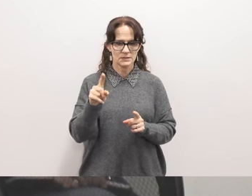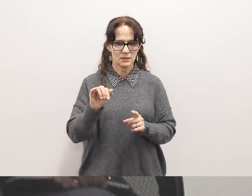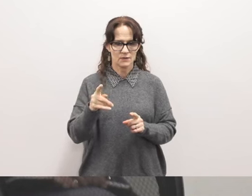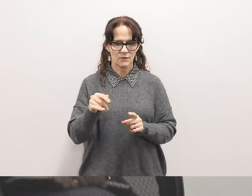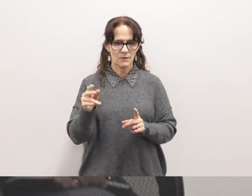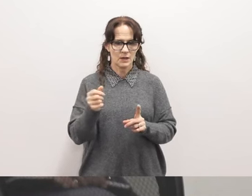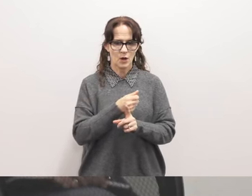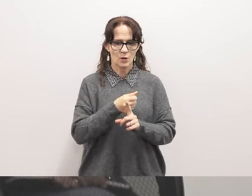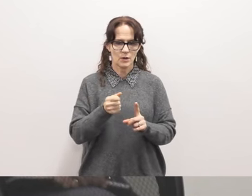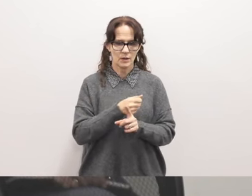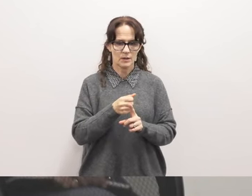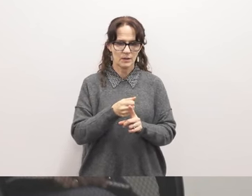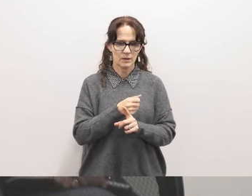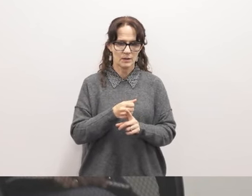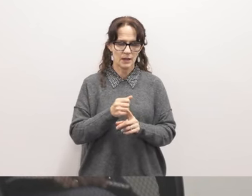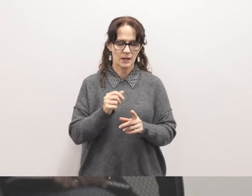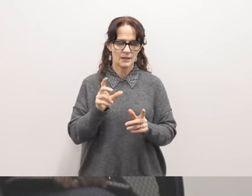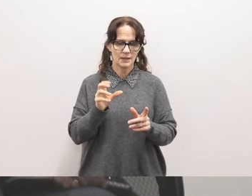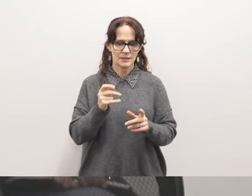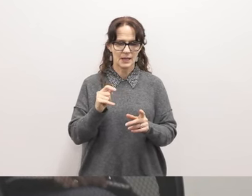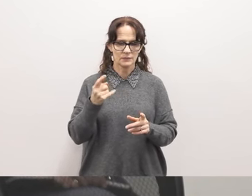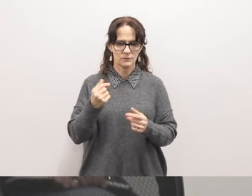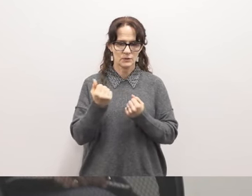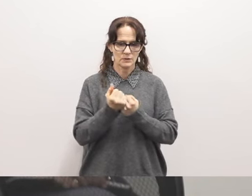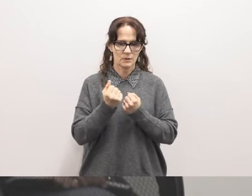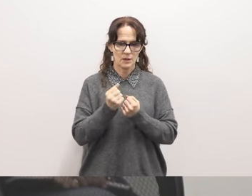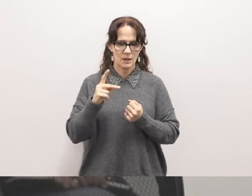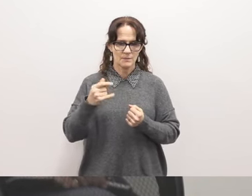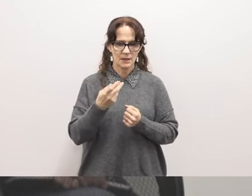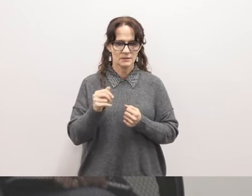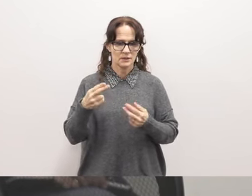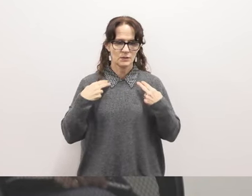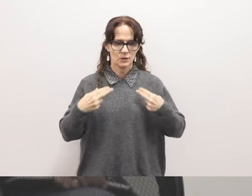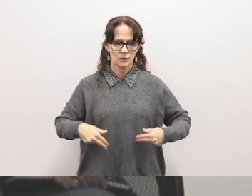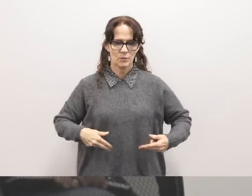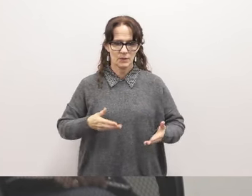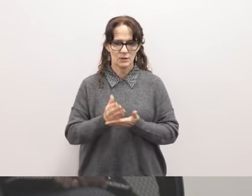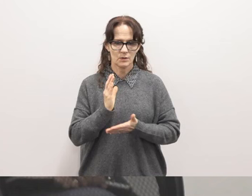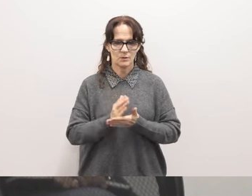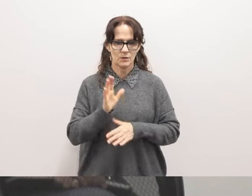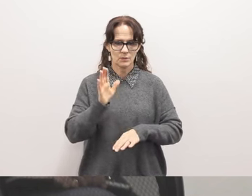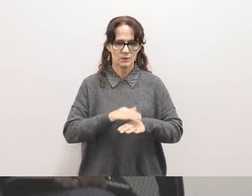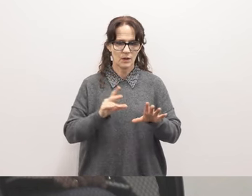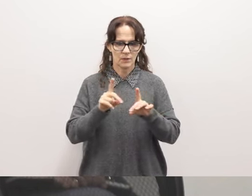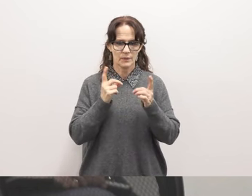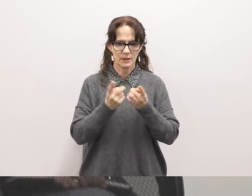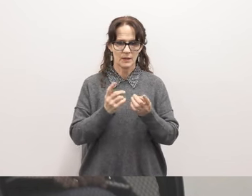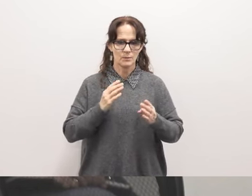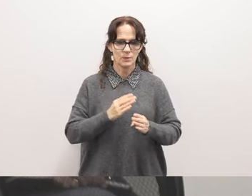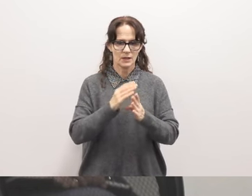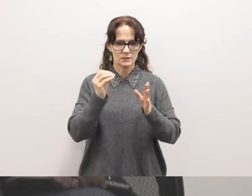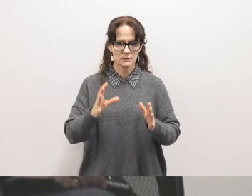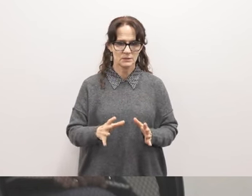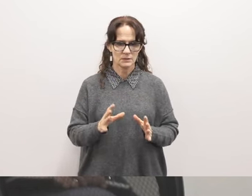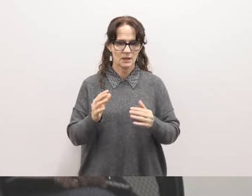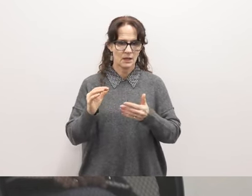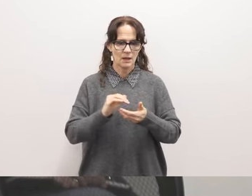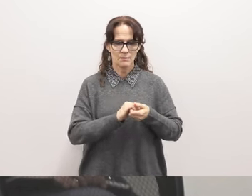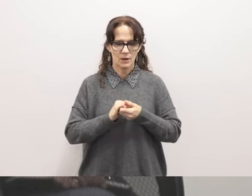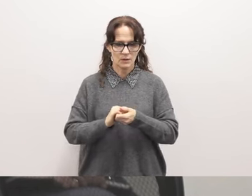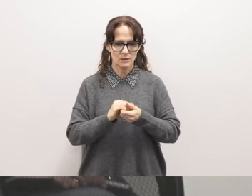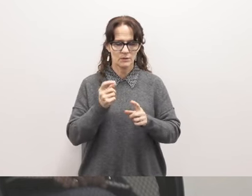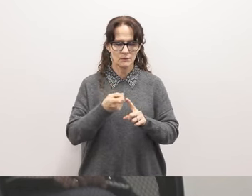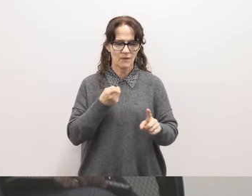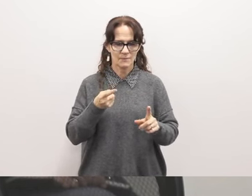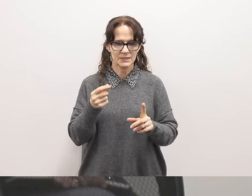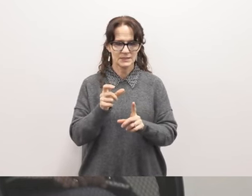harassment, and doxing attacks for their support for Palestinian human rights. We call on the district to protect its students and partners right from these